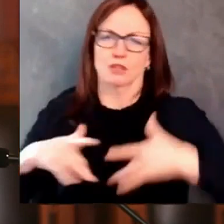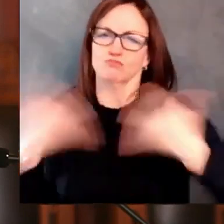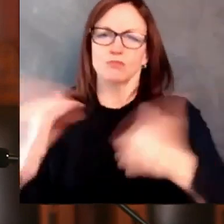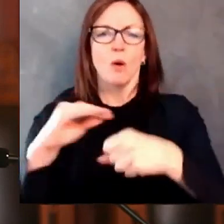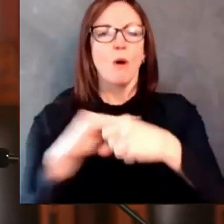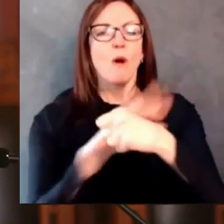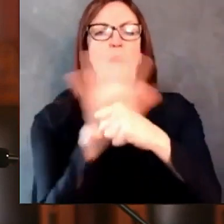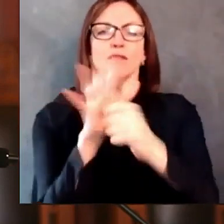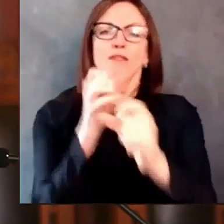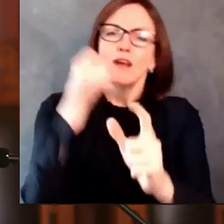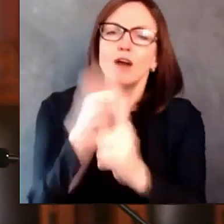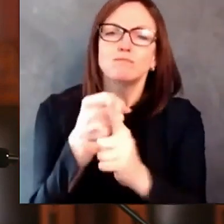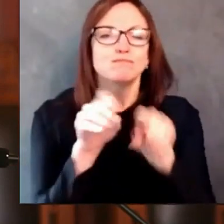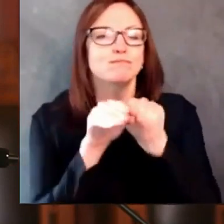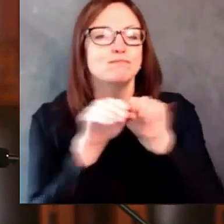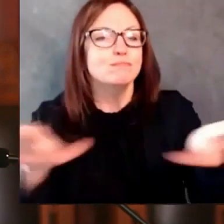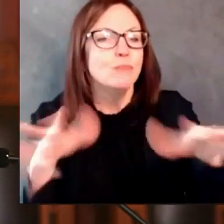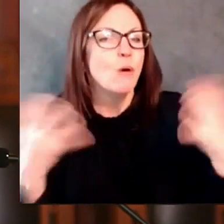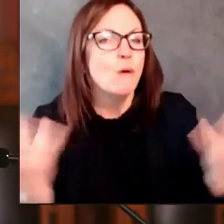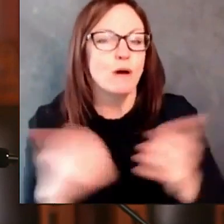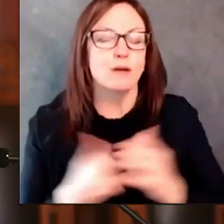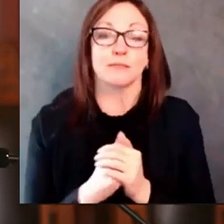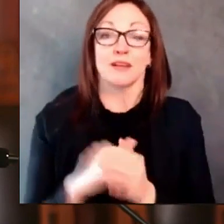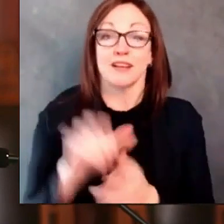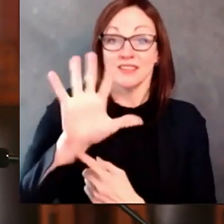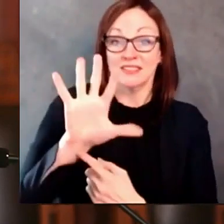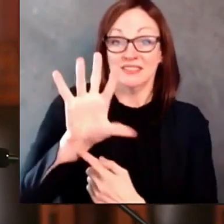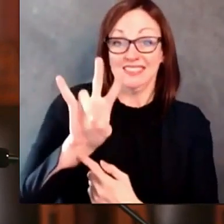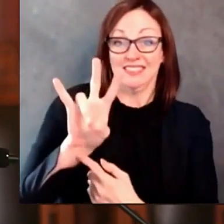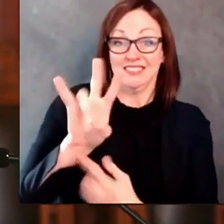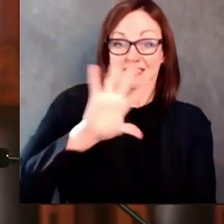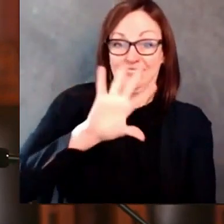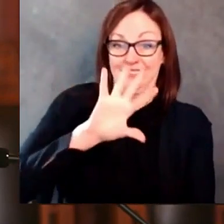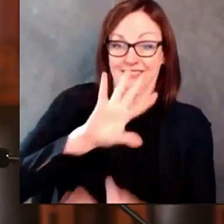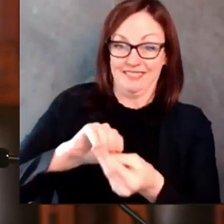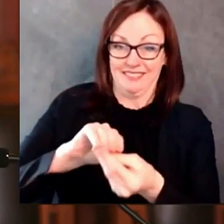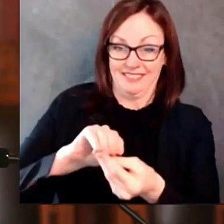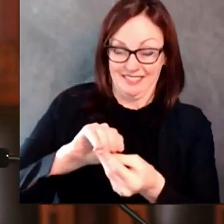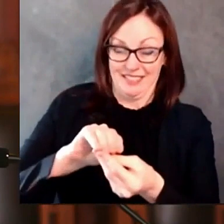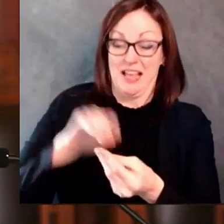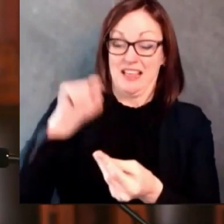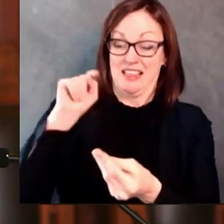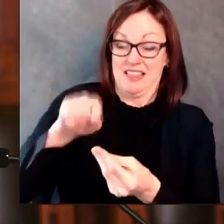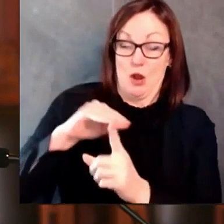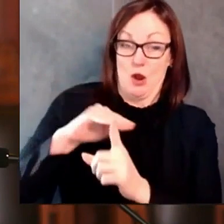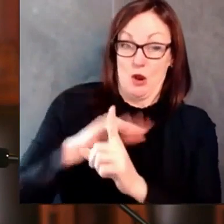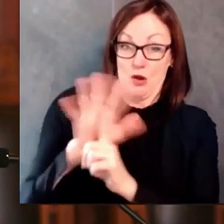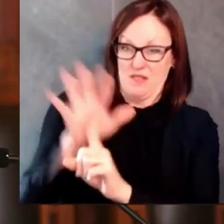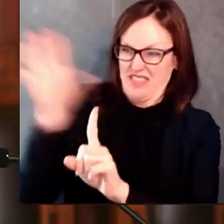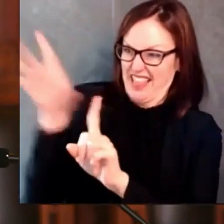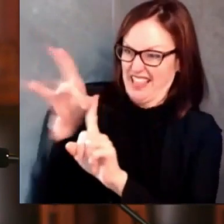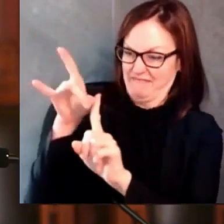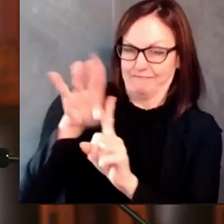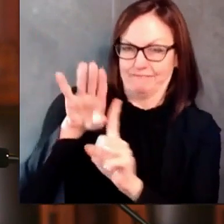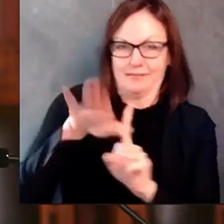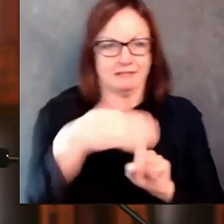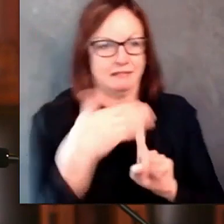Wisconsinites have died from COVID-19, which brings our total deaths here in the state to 3